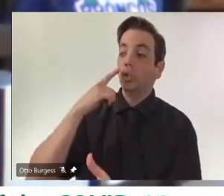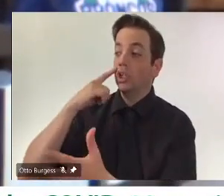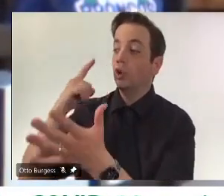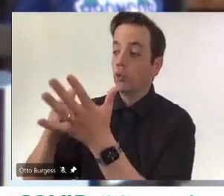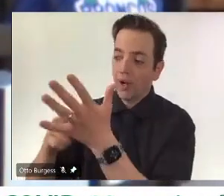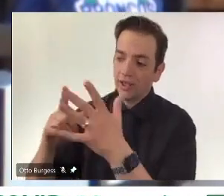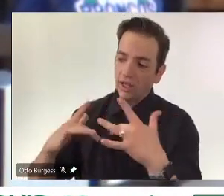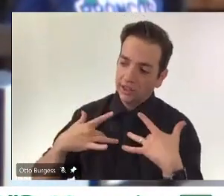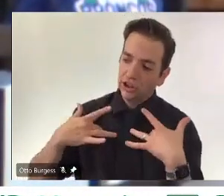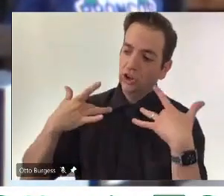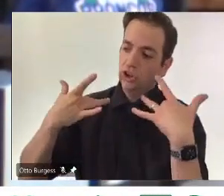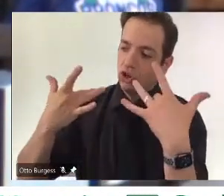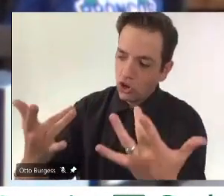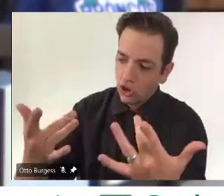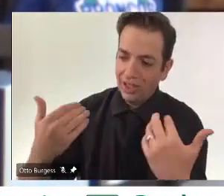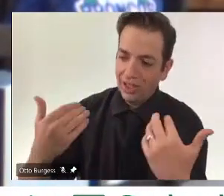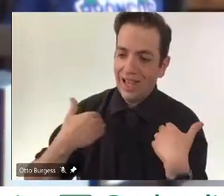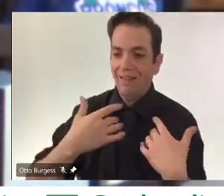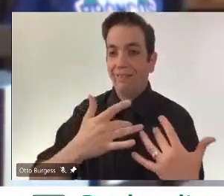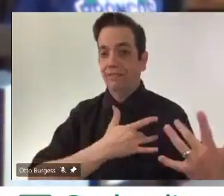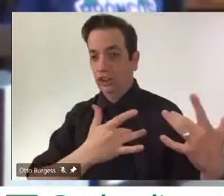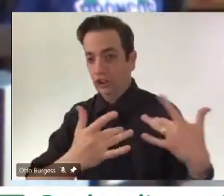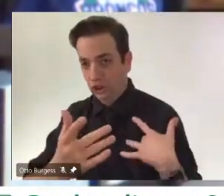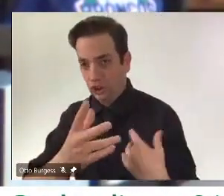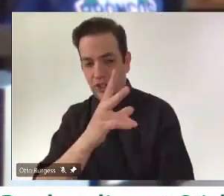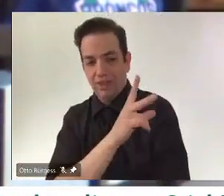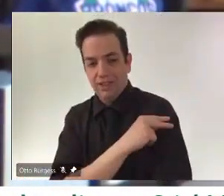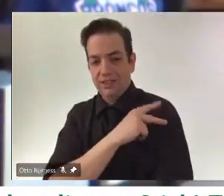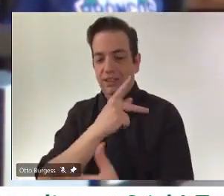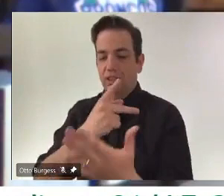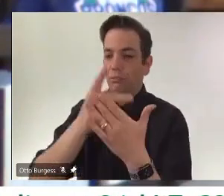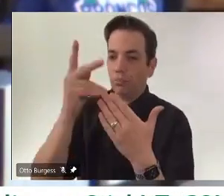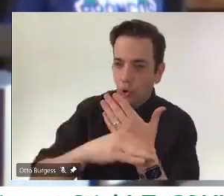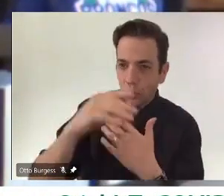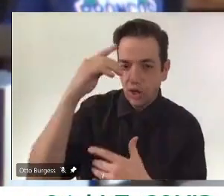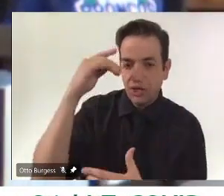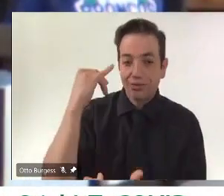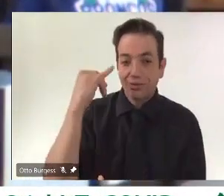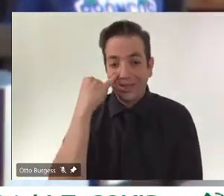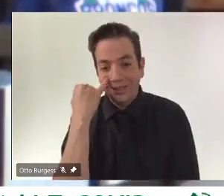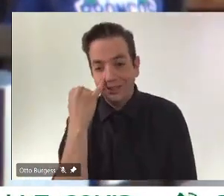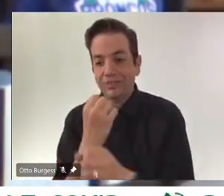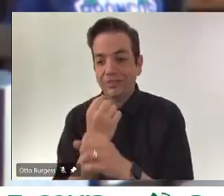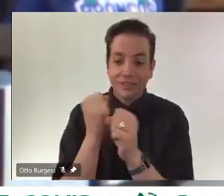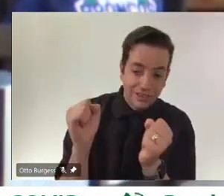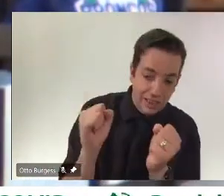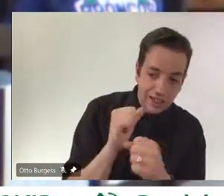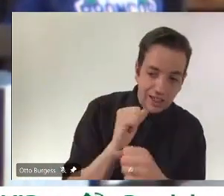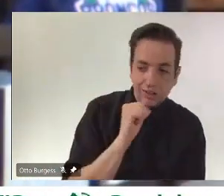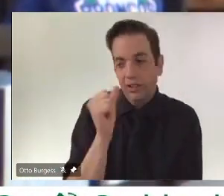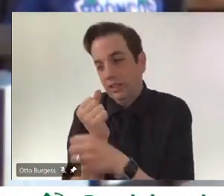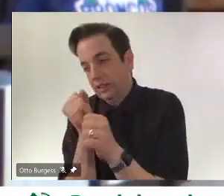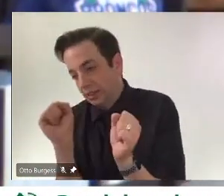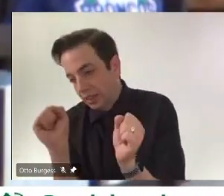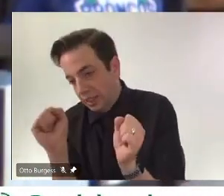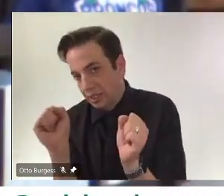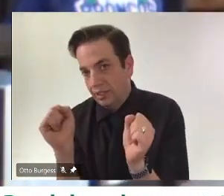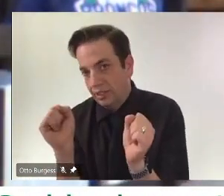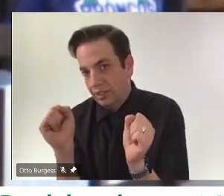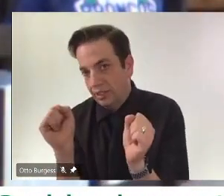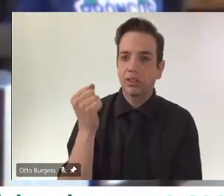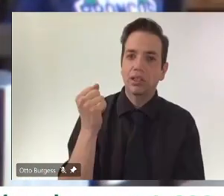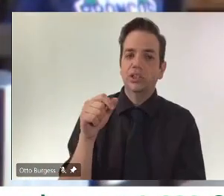people raised around potential safety or efficacy of the vaccine and saying taking more of a way to see approach.